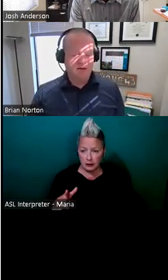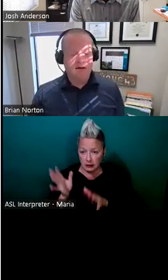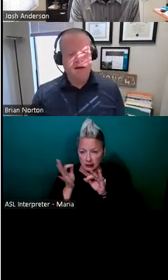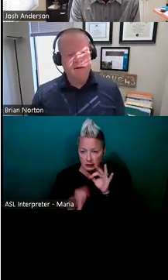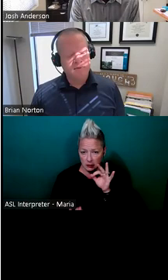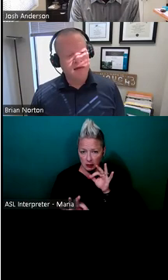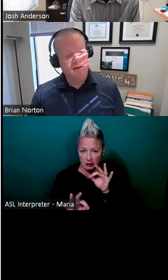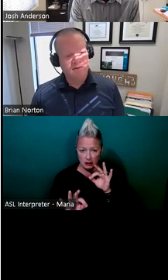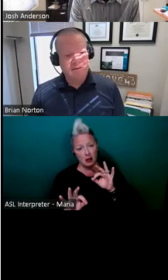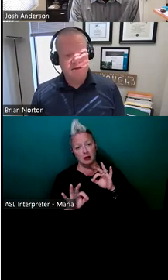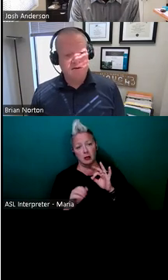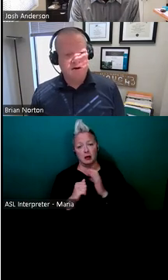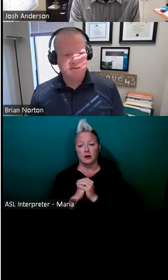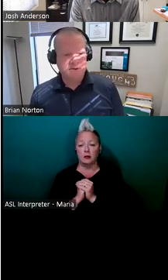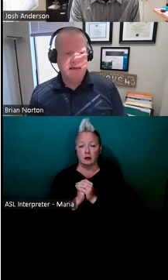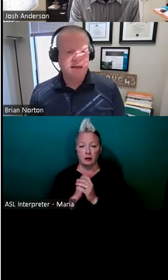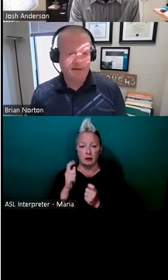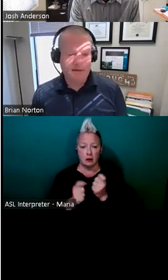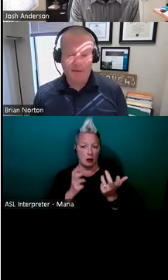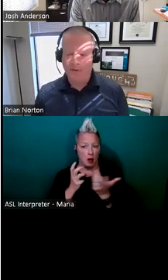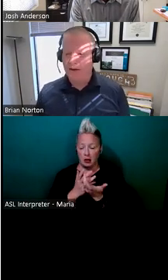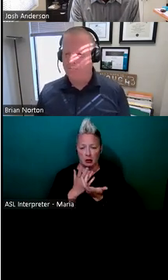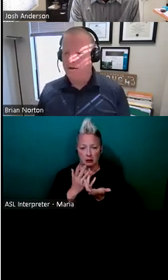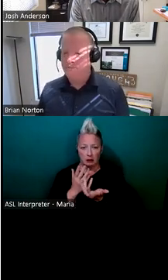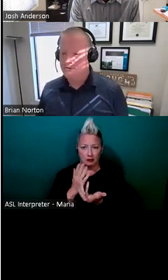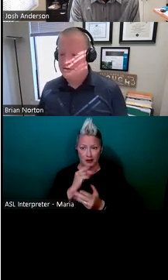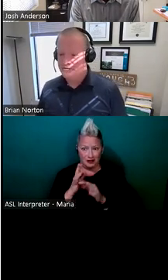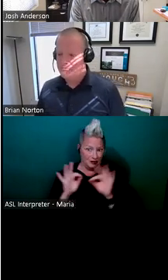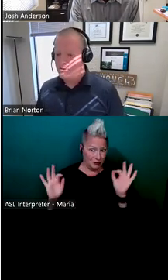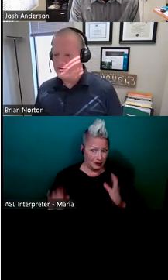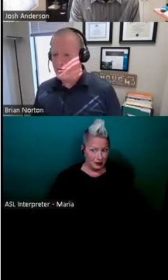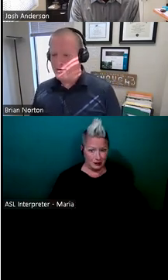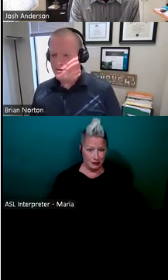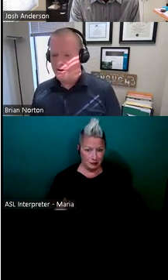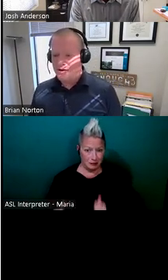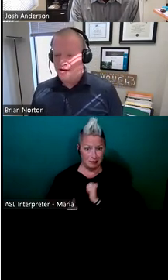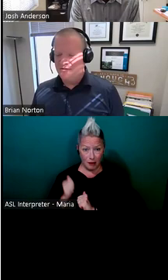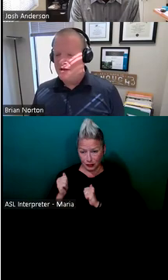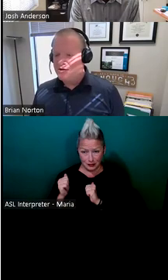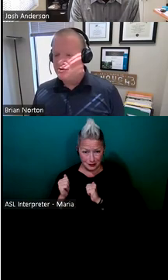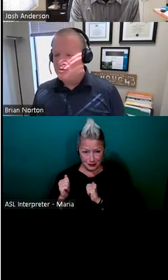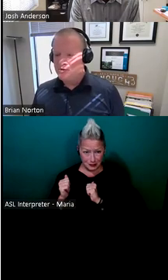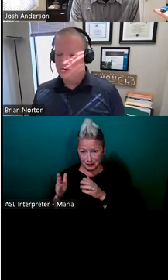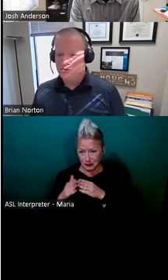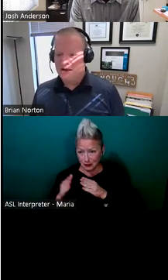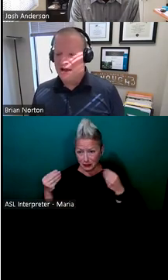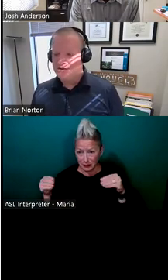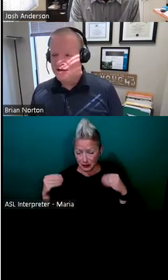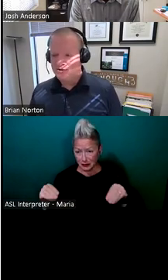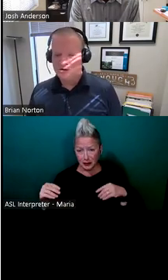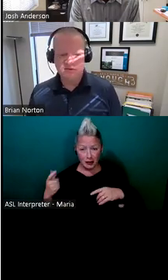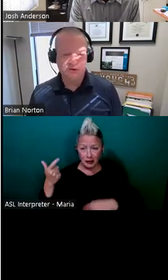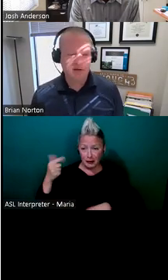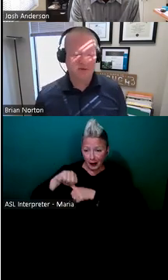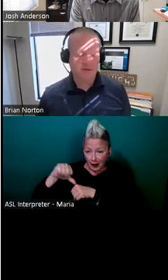accommodation, um, that didn't cost really anything. You can pick up a cup koozie from most corner convenience stores or gas